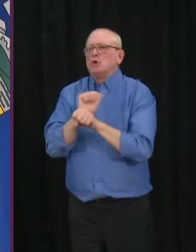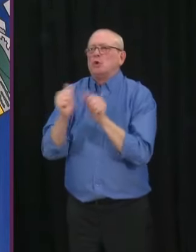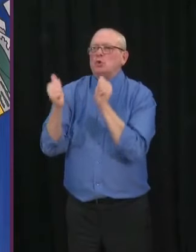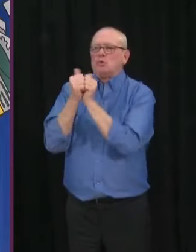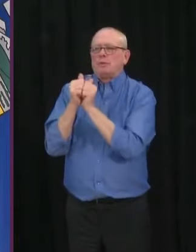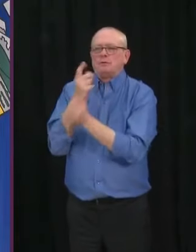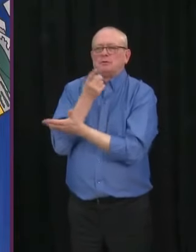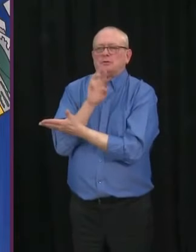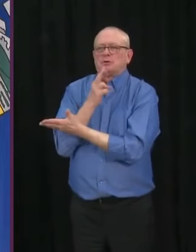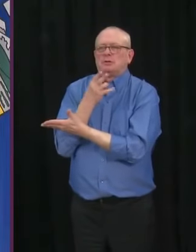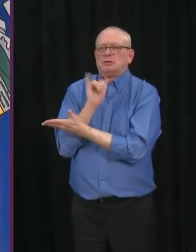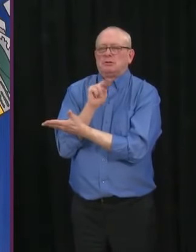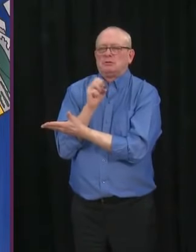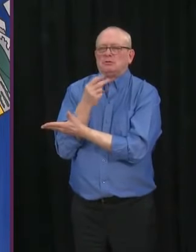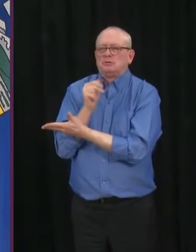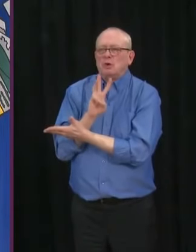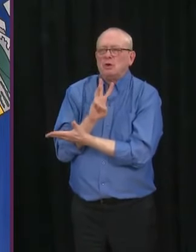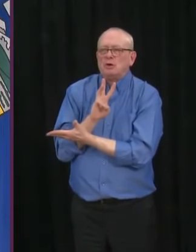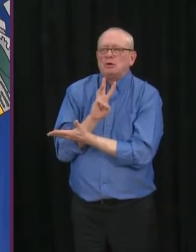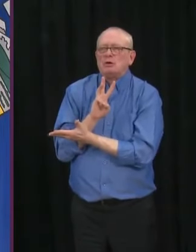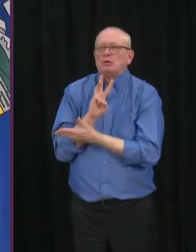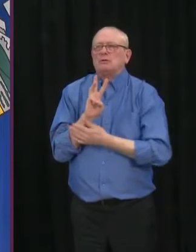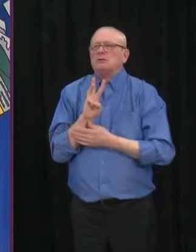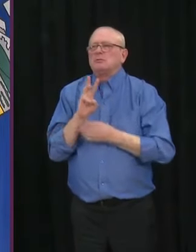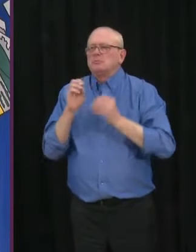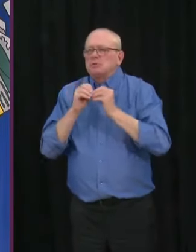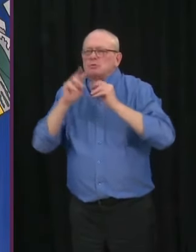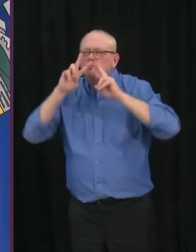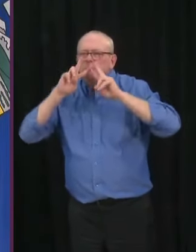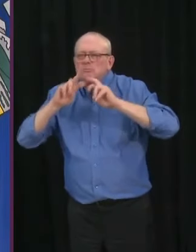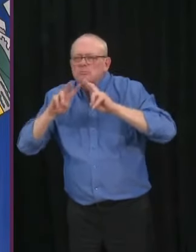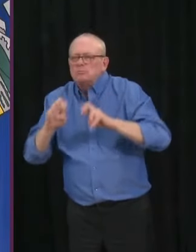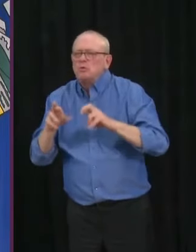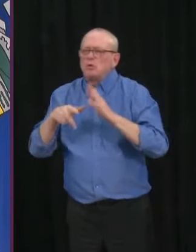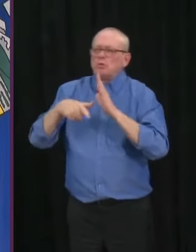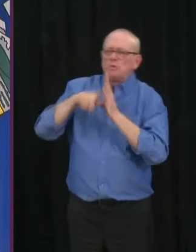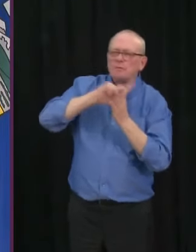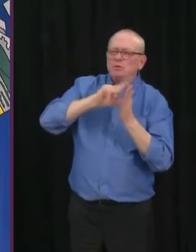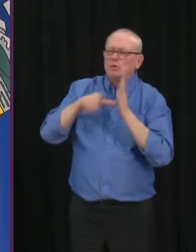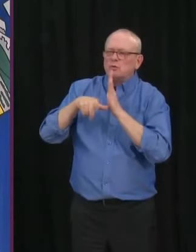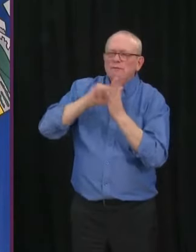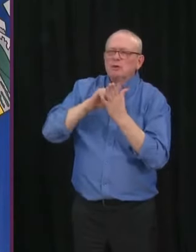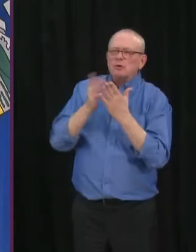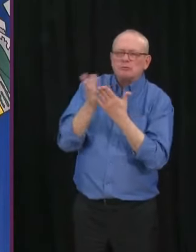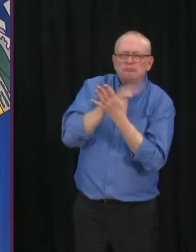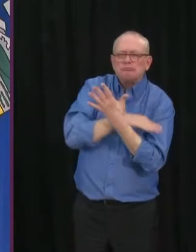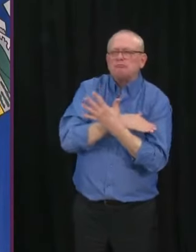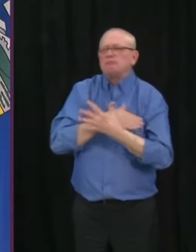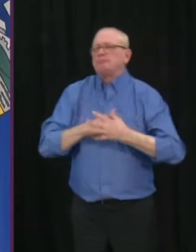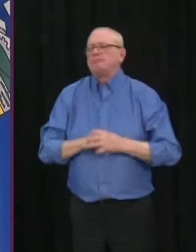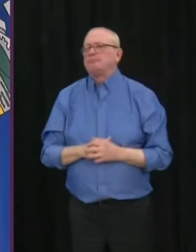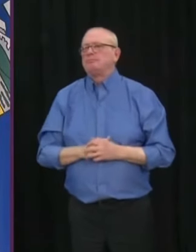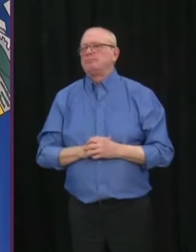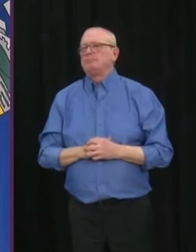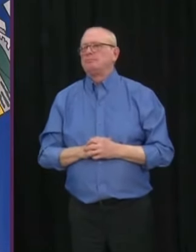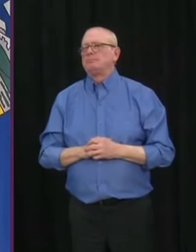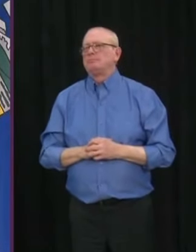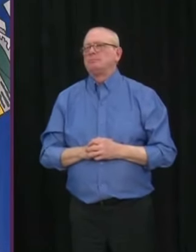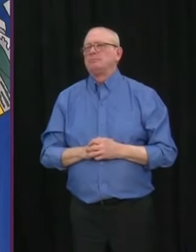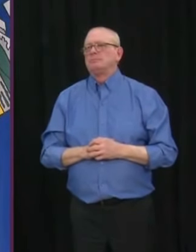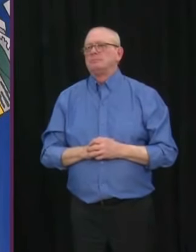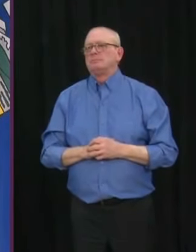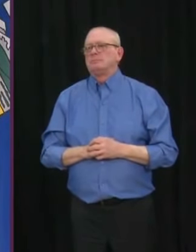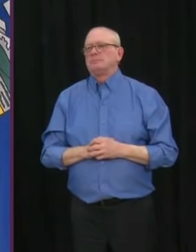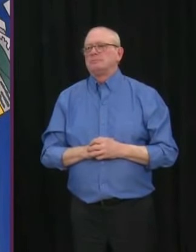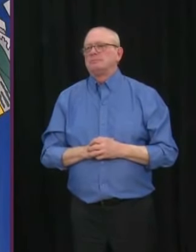ministry to continue to review the numbers. And our commitment as well as to those businesses is a couple things. So, one